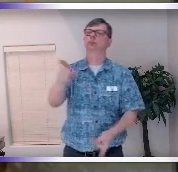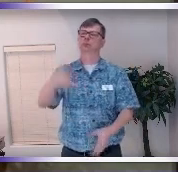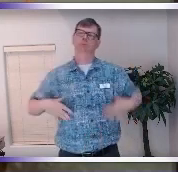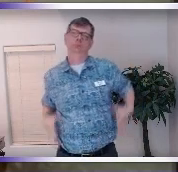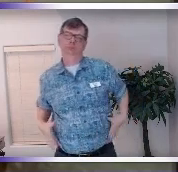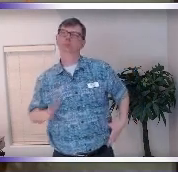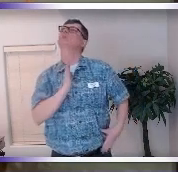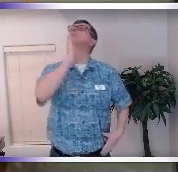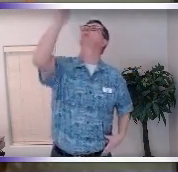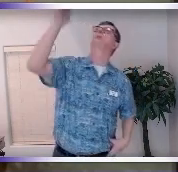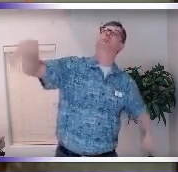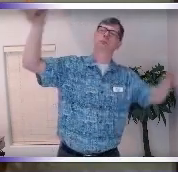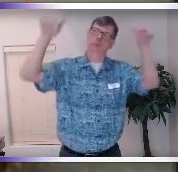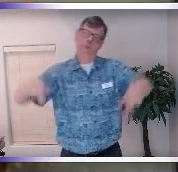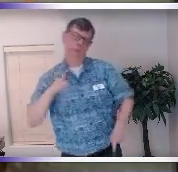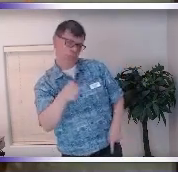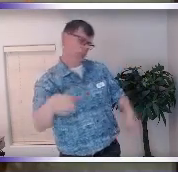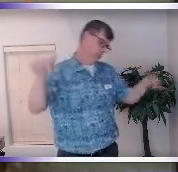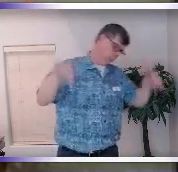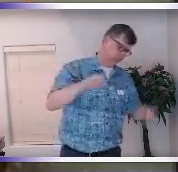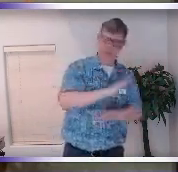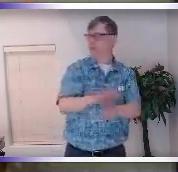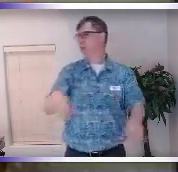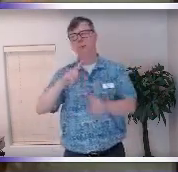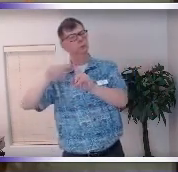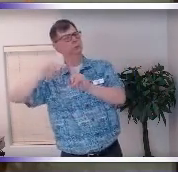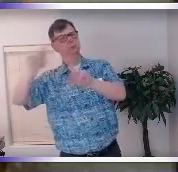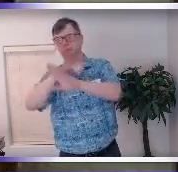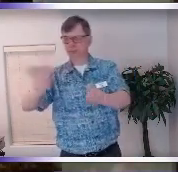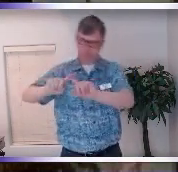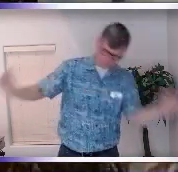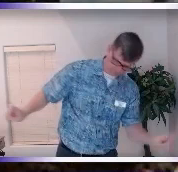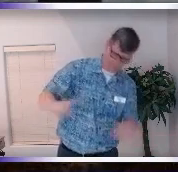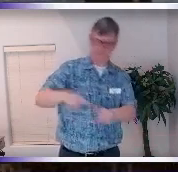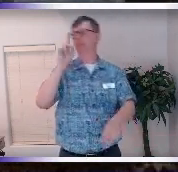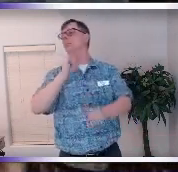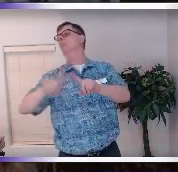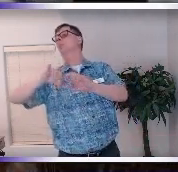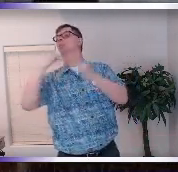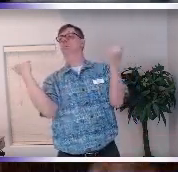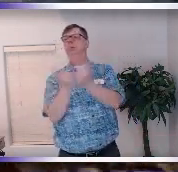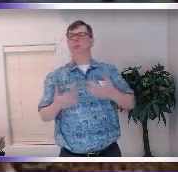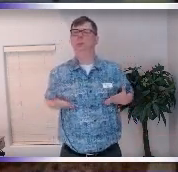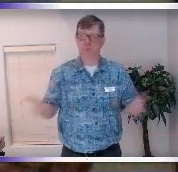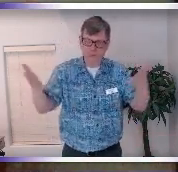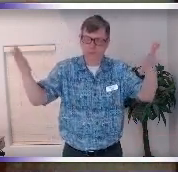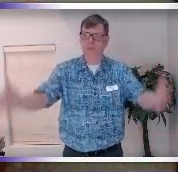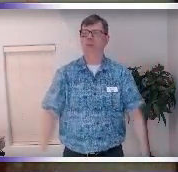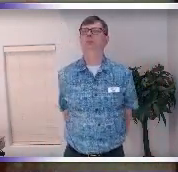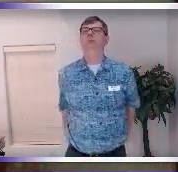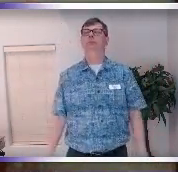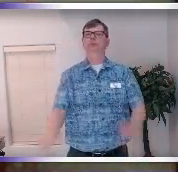that God placed you here you are not a mistake you are not broken there's nothing wrong with you so get to living that is my